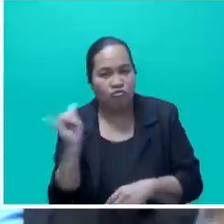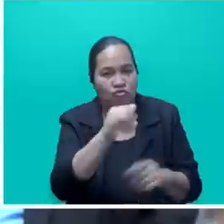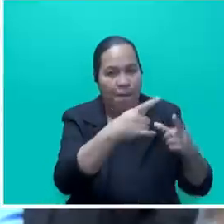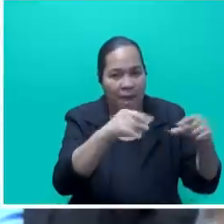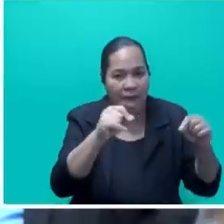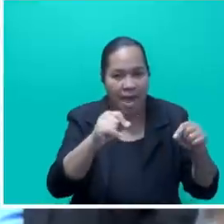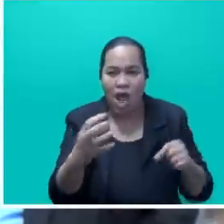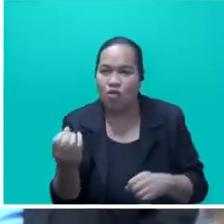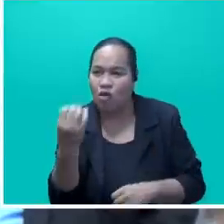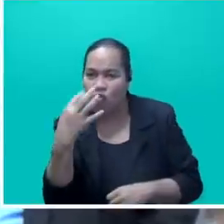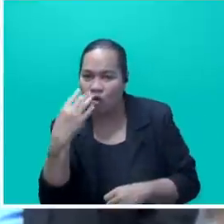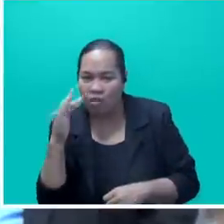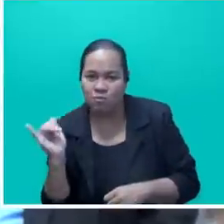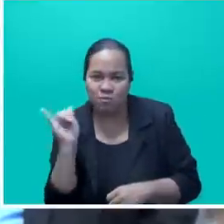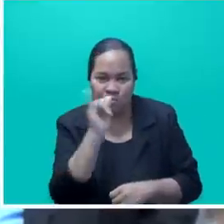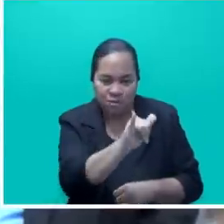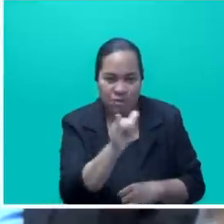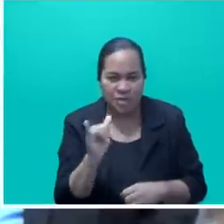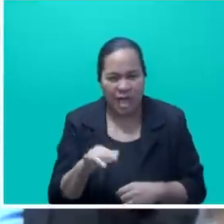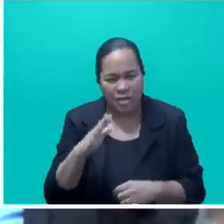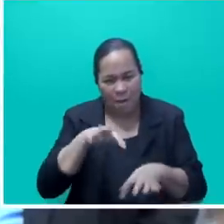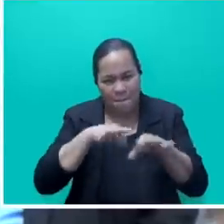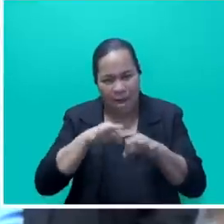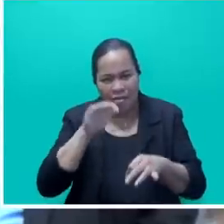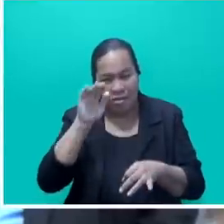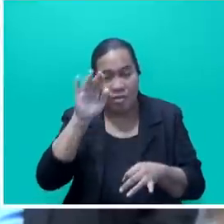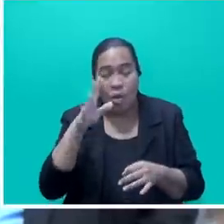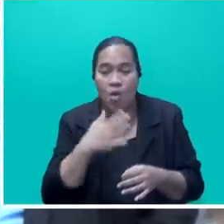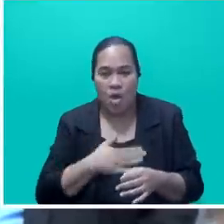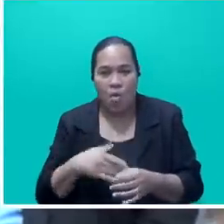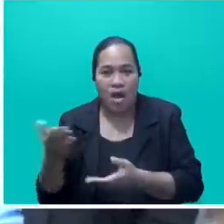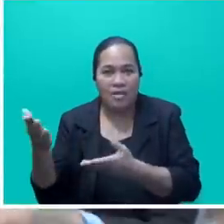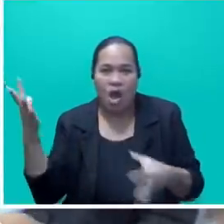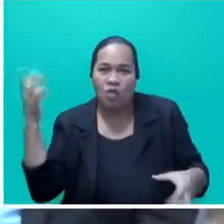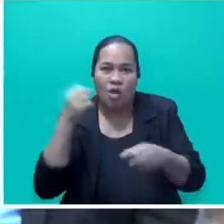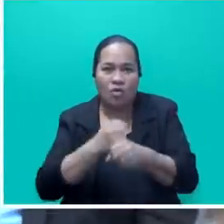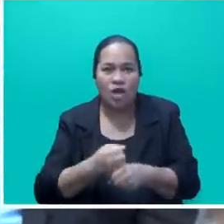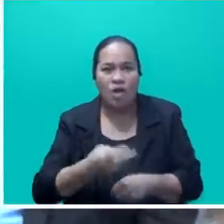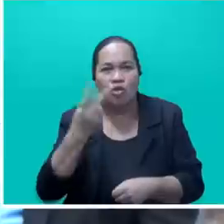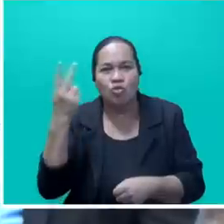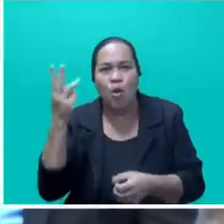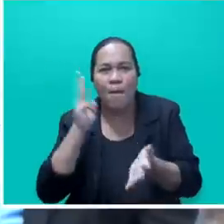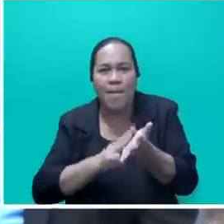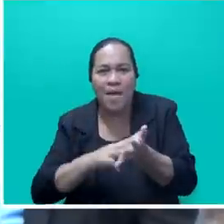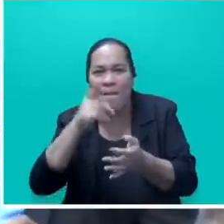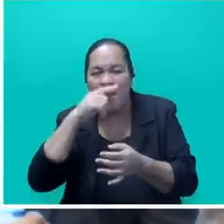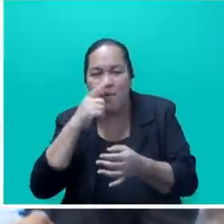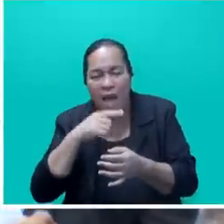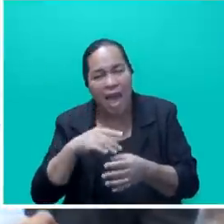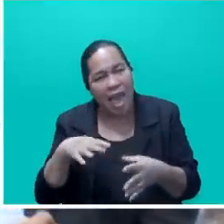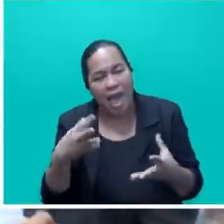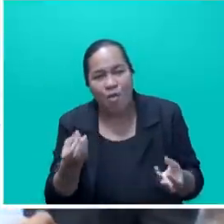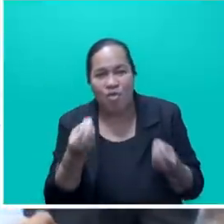The forecast for 2023 is to carry 2 million passengers and revenue over $1.5 billion in